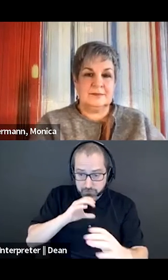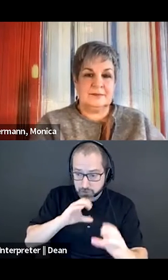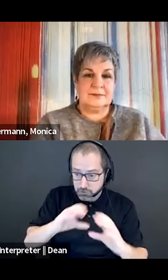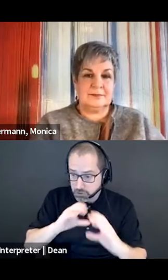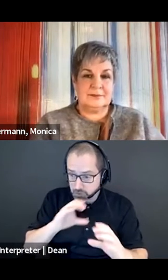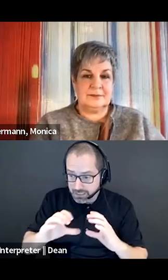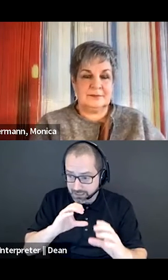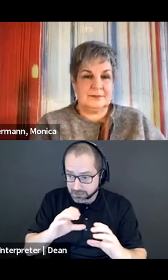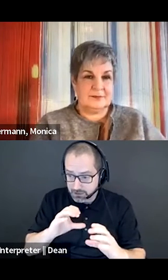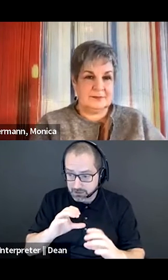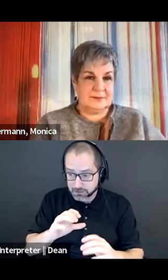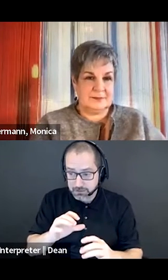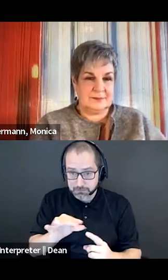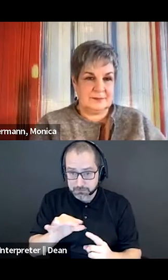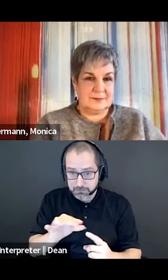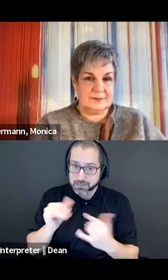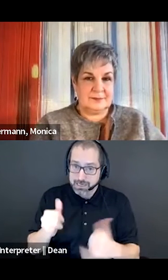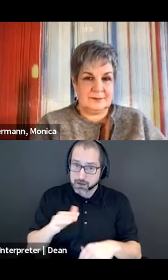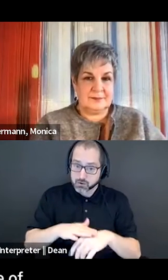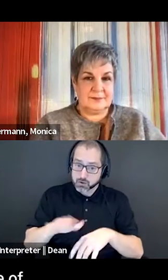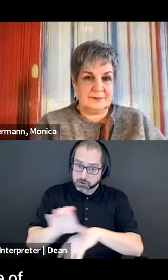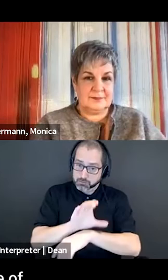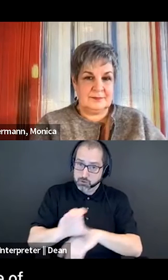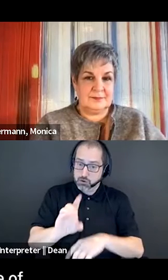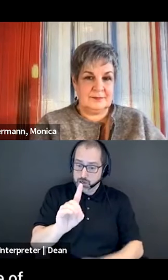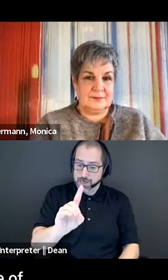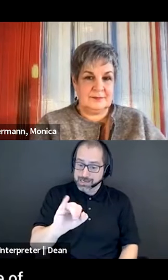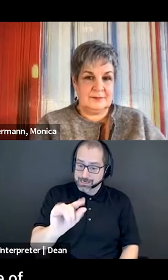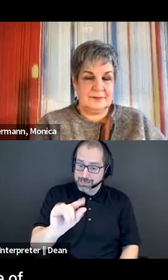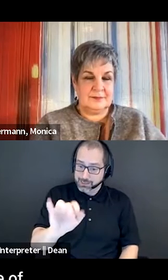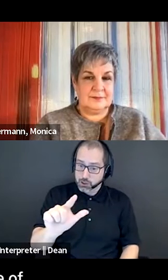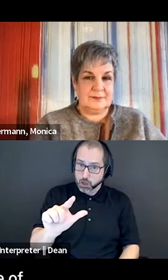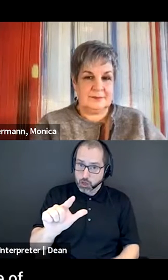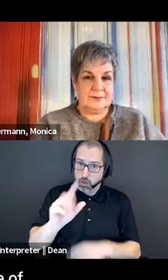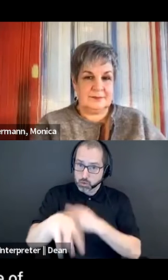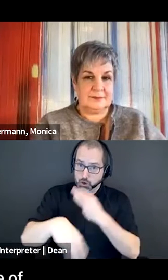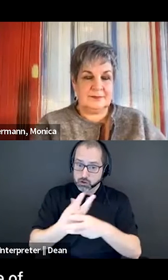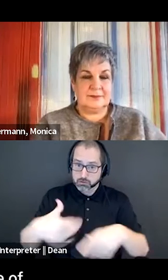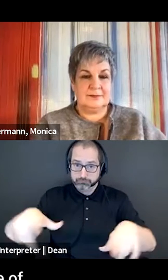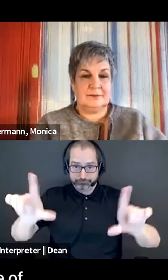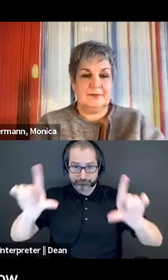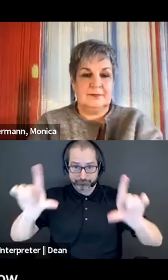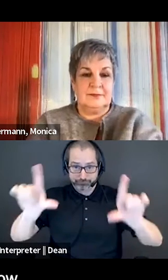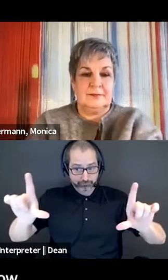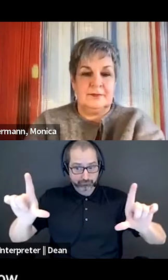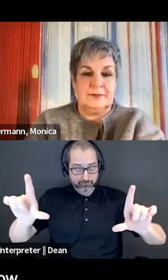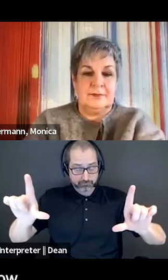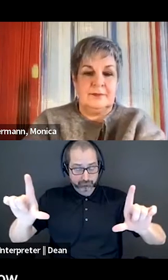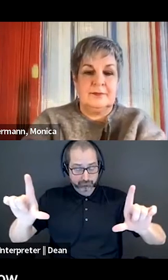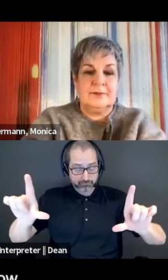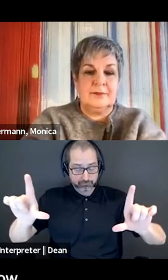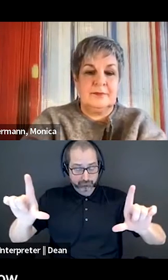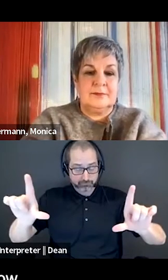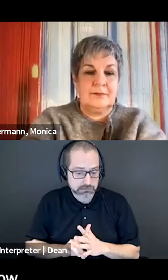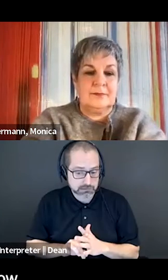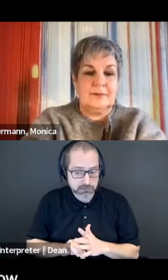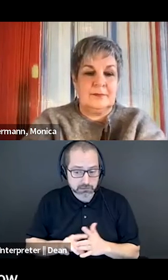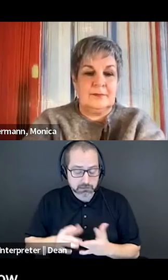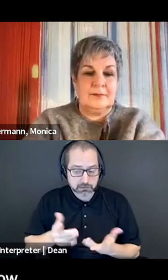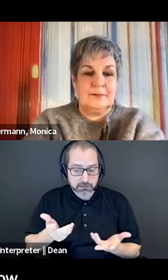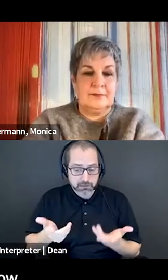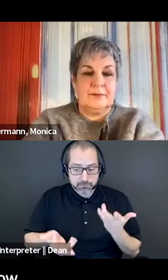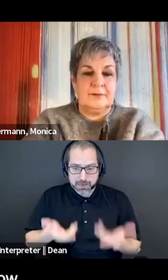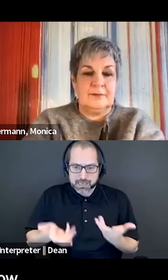in the digital world, means, you know, starting from a place of, you know, maybe you're not sure of what,